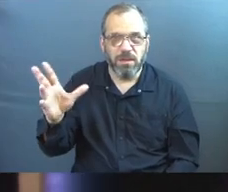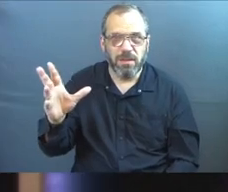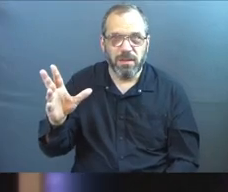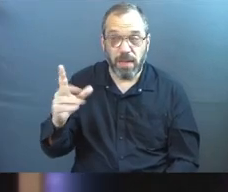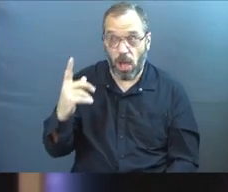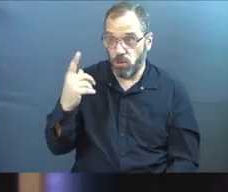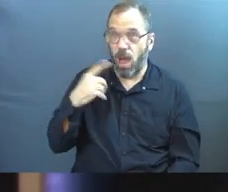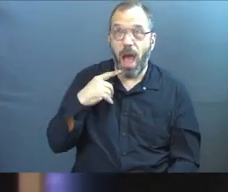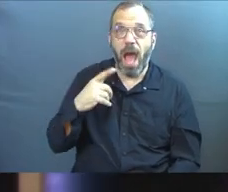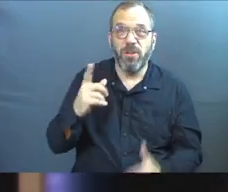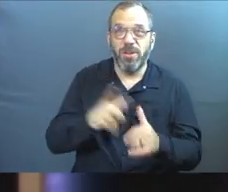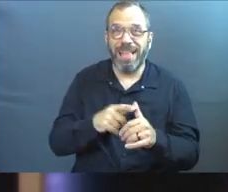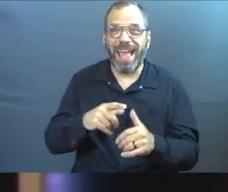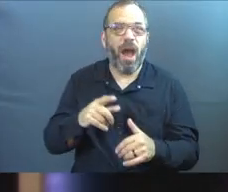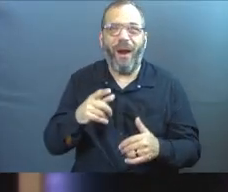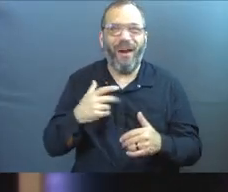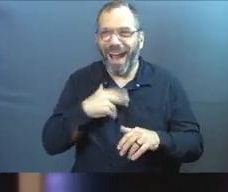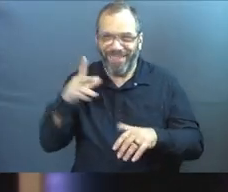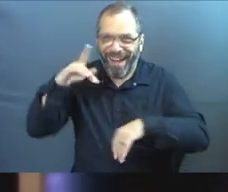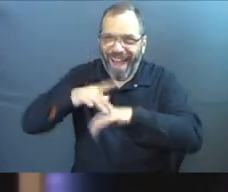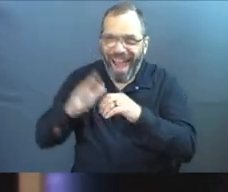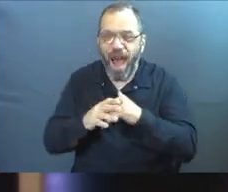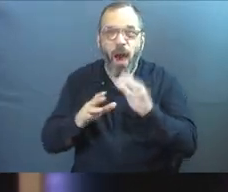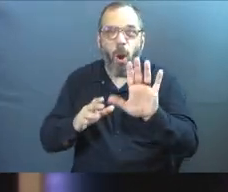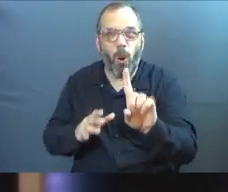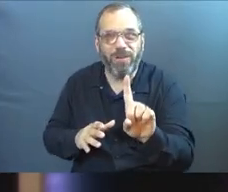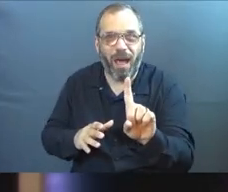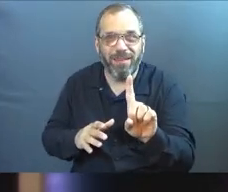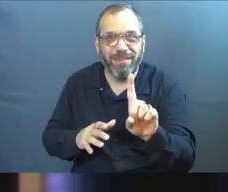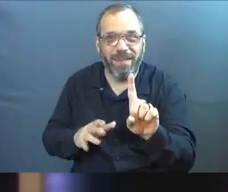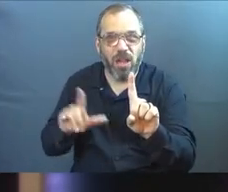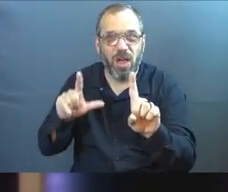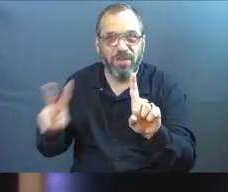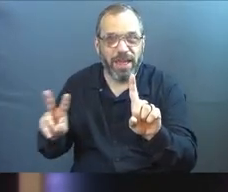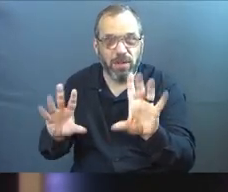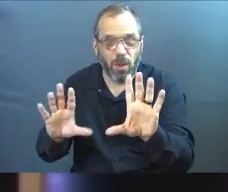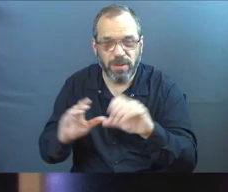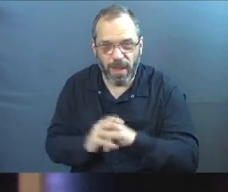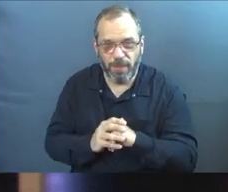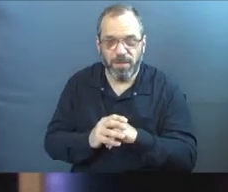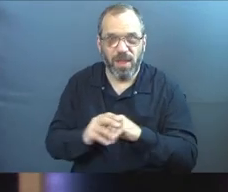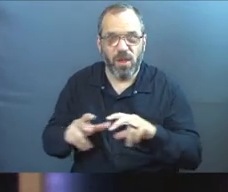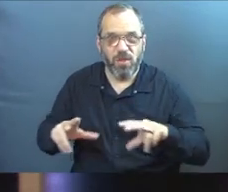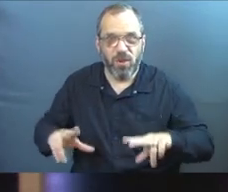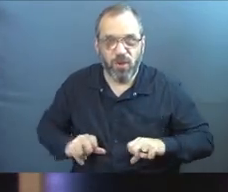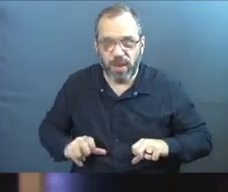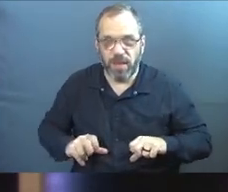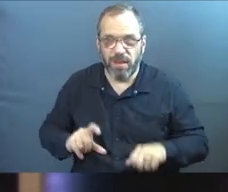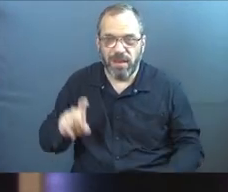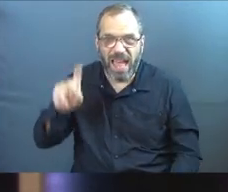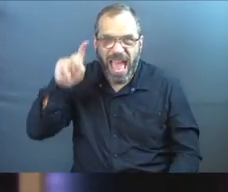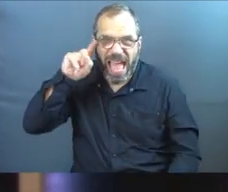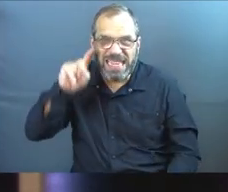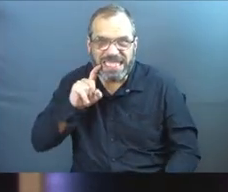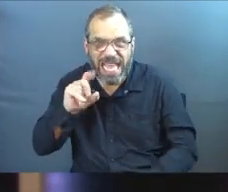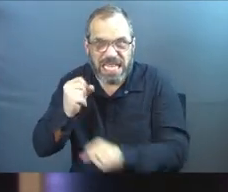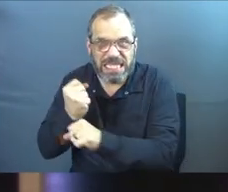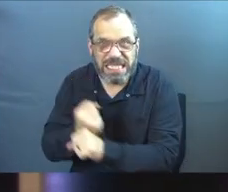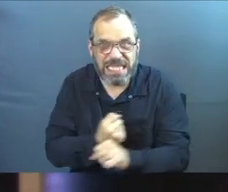And you might see it through the lens of a tourist, but hold on for a second. And the greed and the sex slavery,